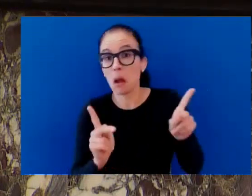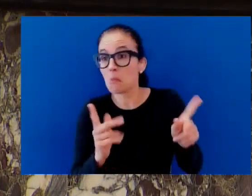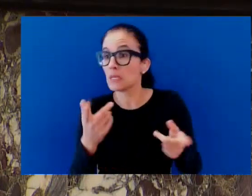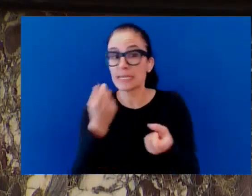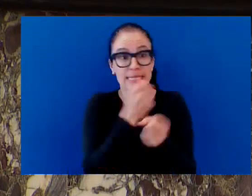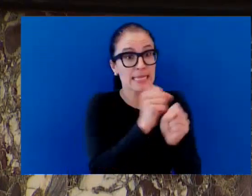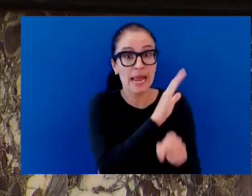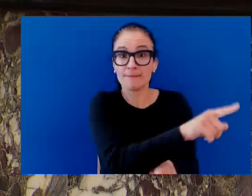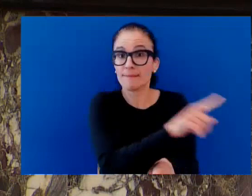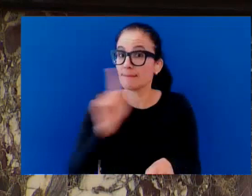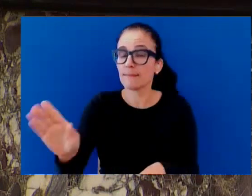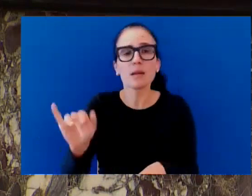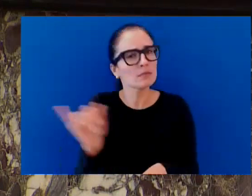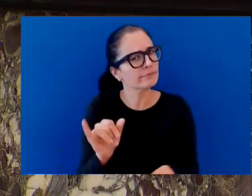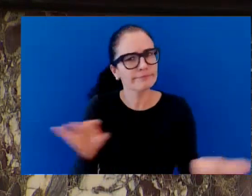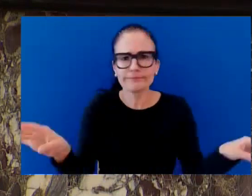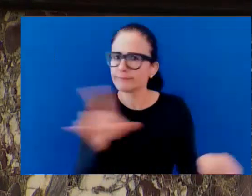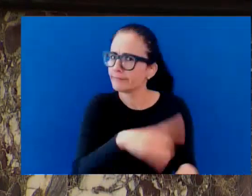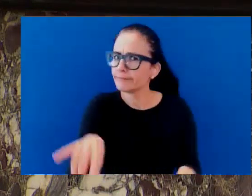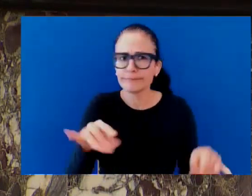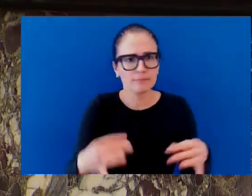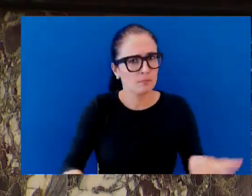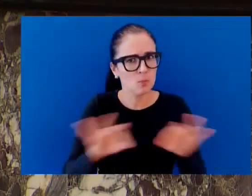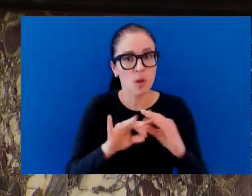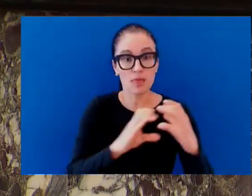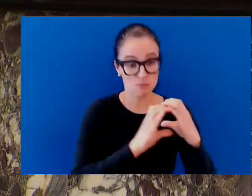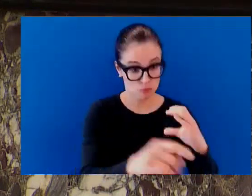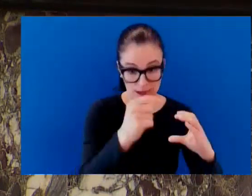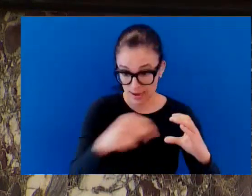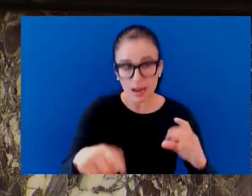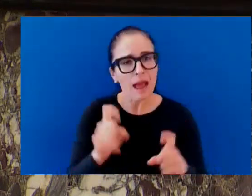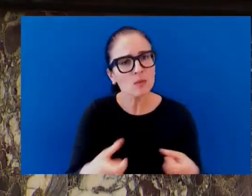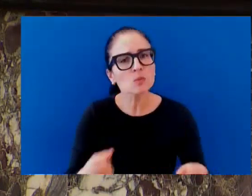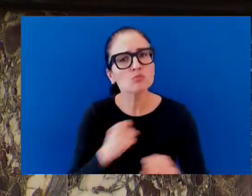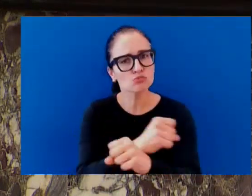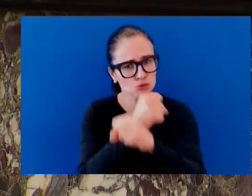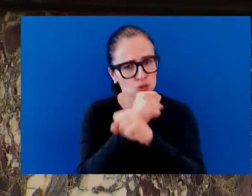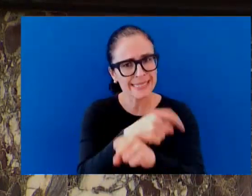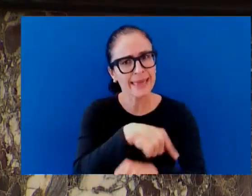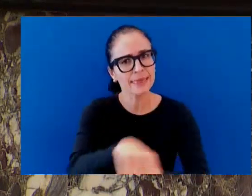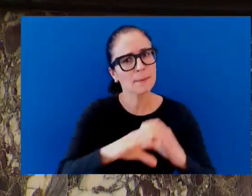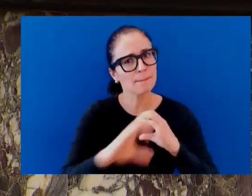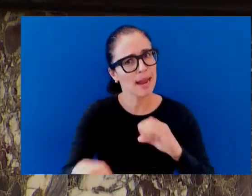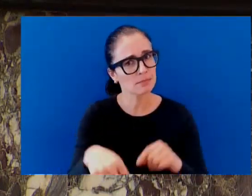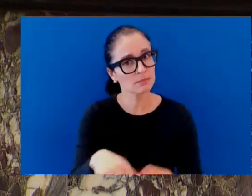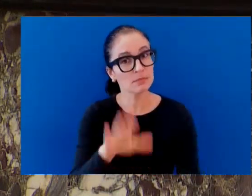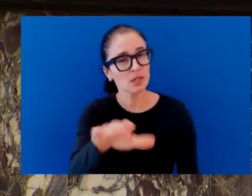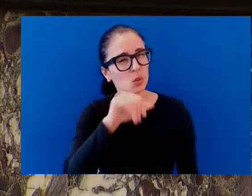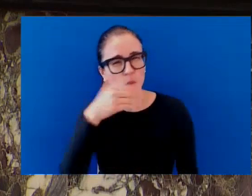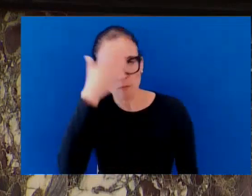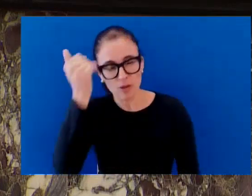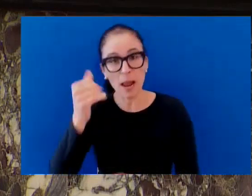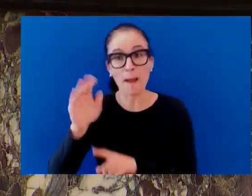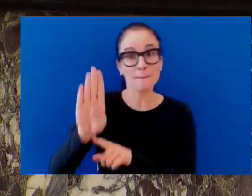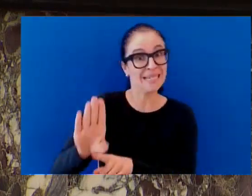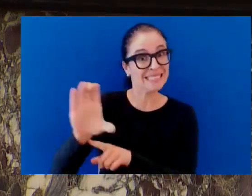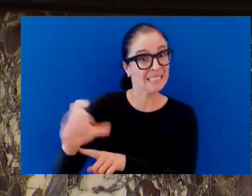keep yourself safe, smart and do not forget BC1 call and BC1 click. Thank you, Mr. Speaker.